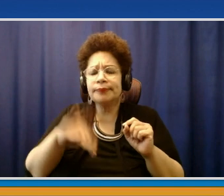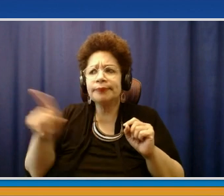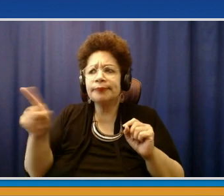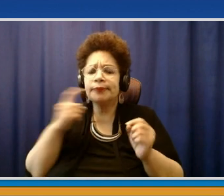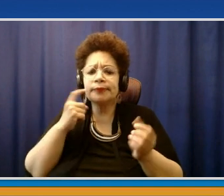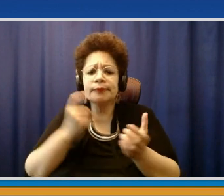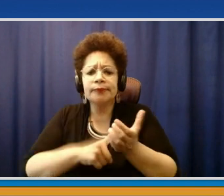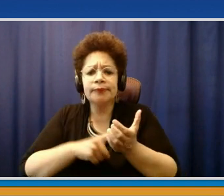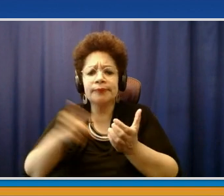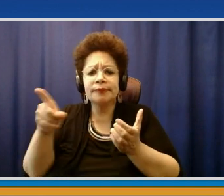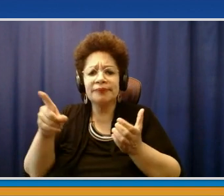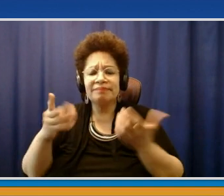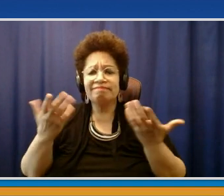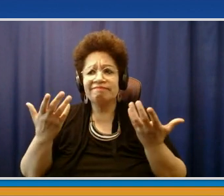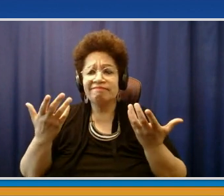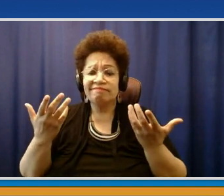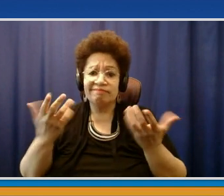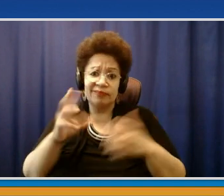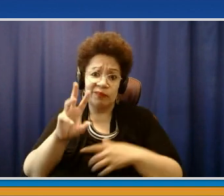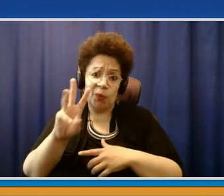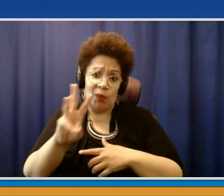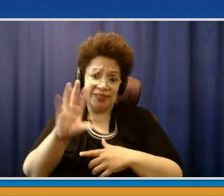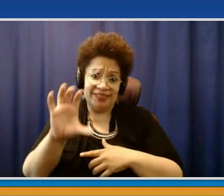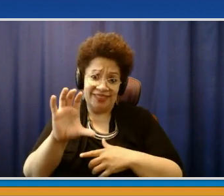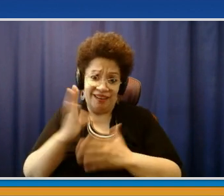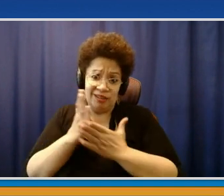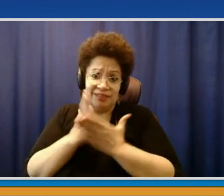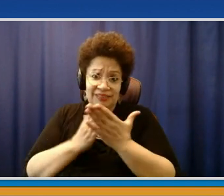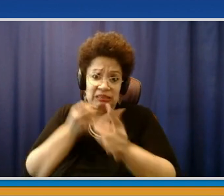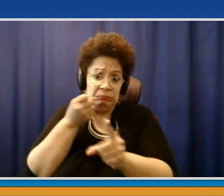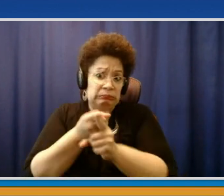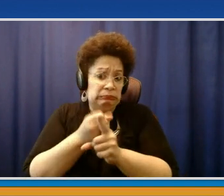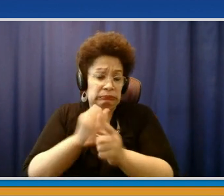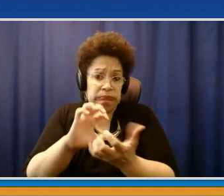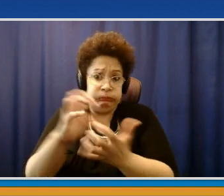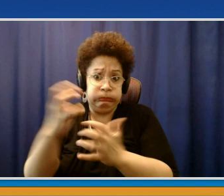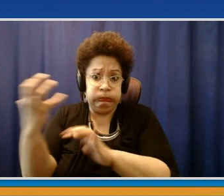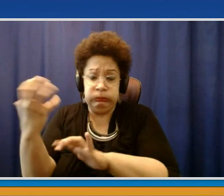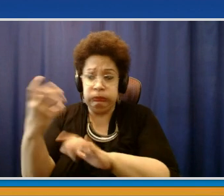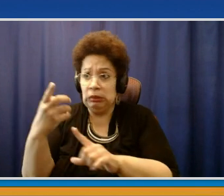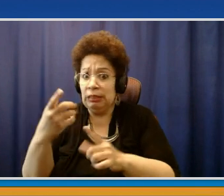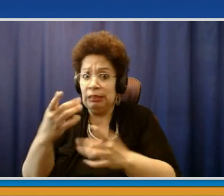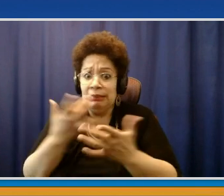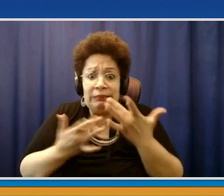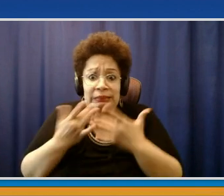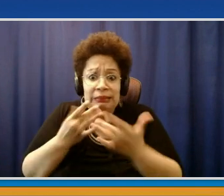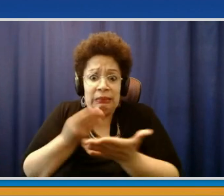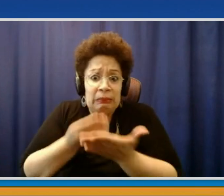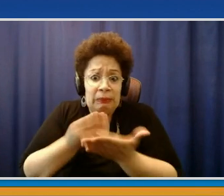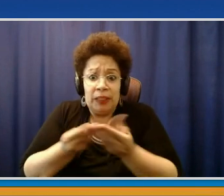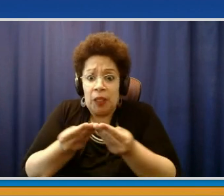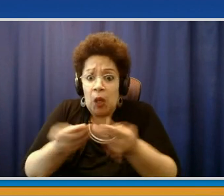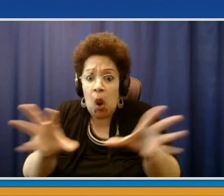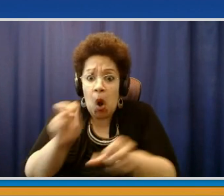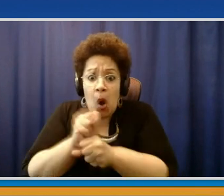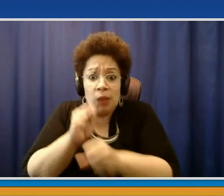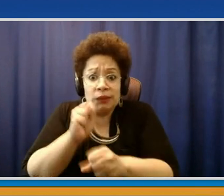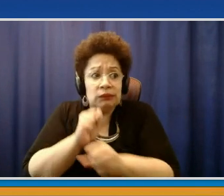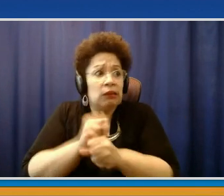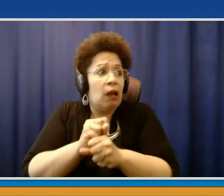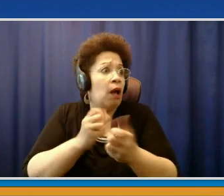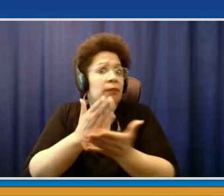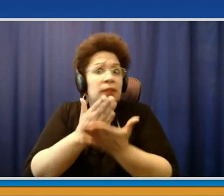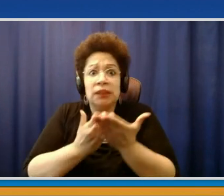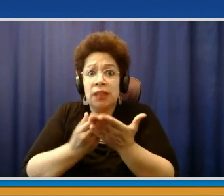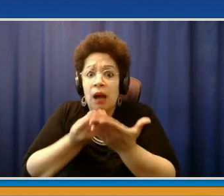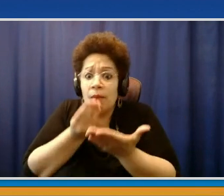know, had lost their jobs, they didn't have money, there was a lot of programs that didn't quite kick in. And we had people that were actually calling up looking for food. We ran a food